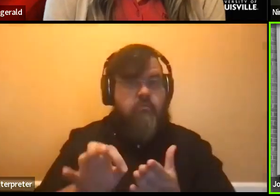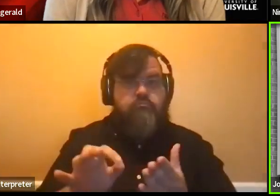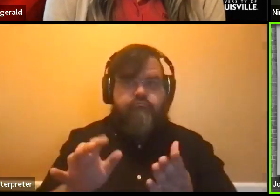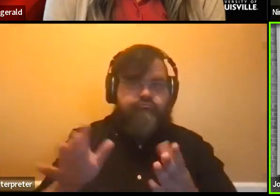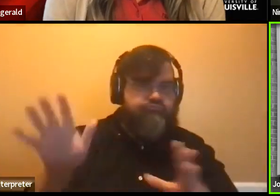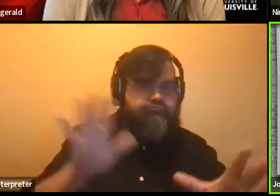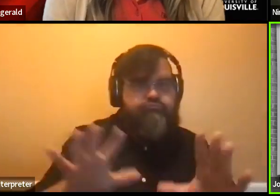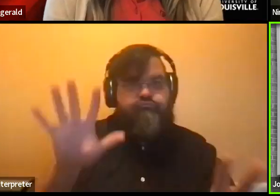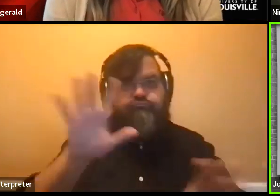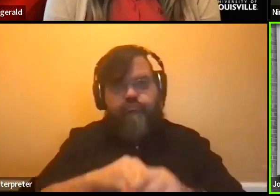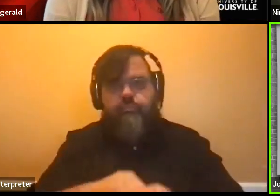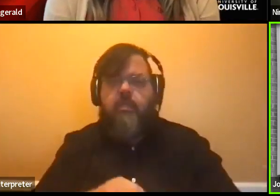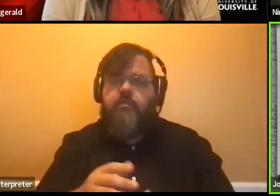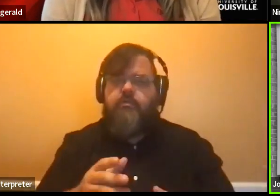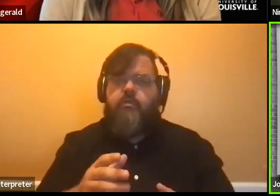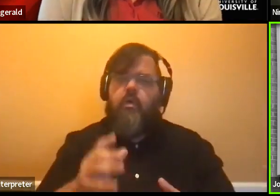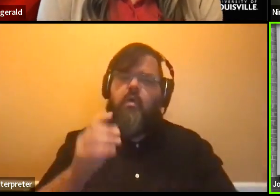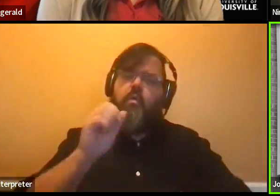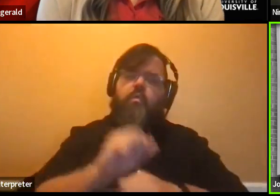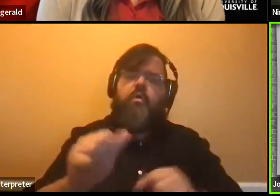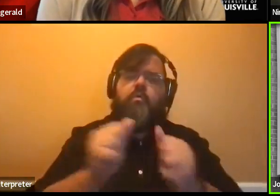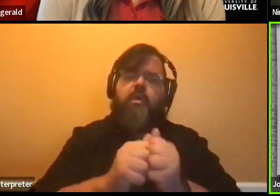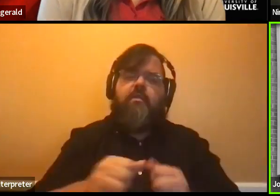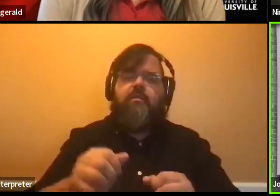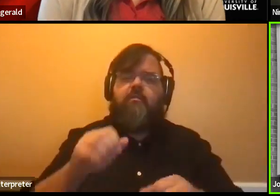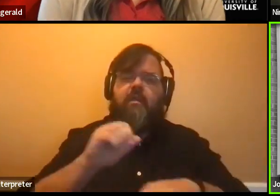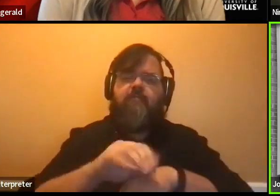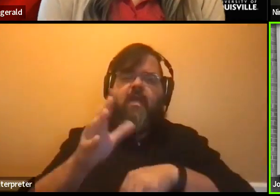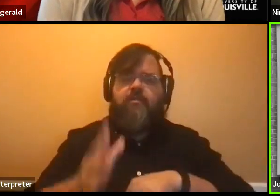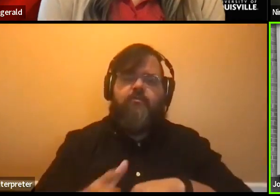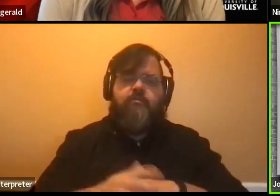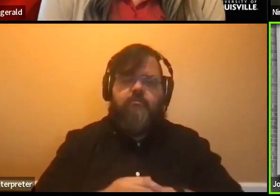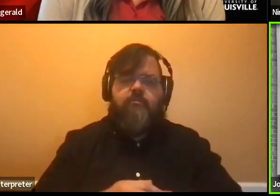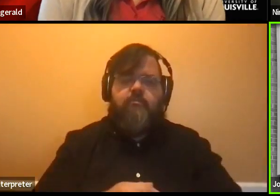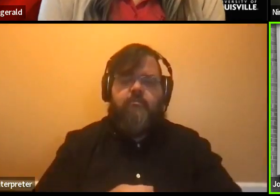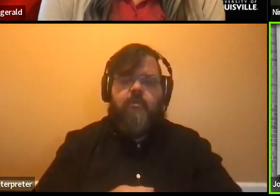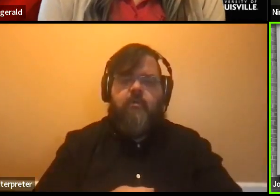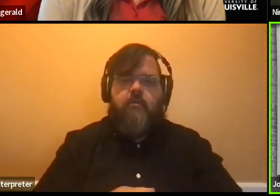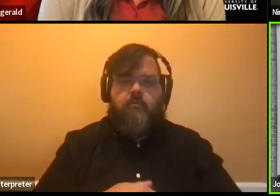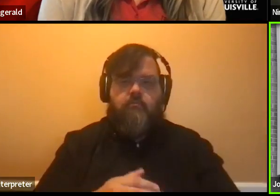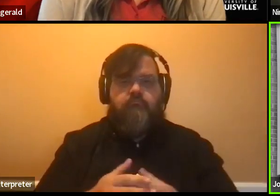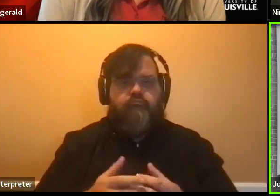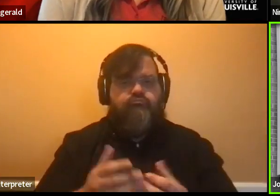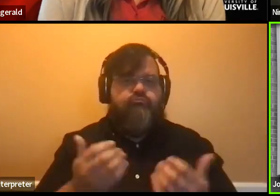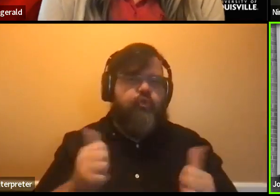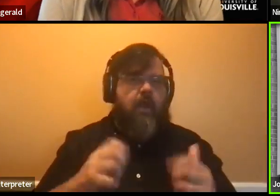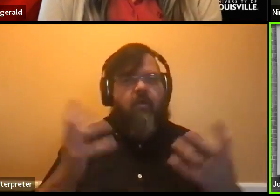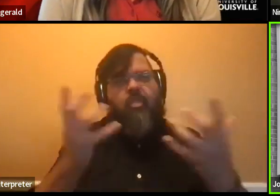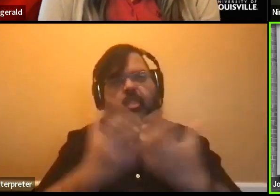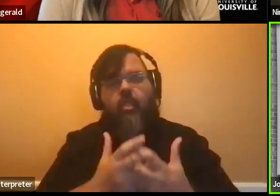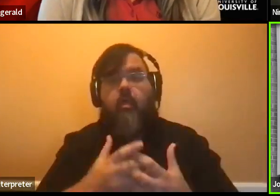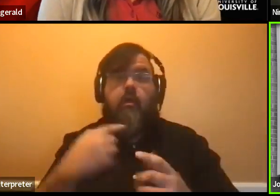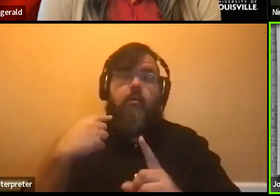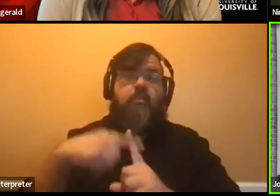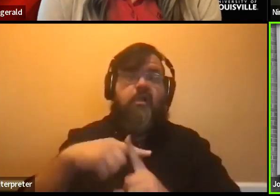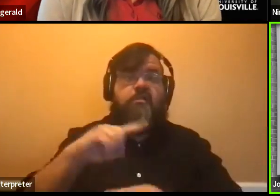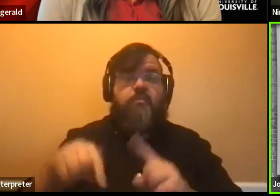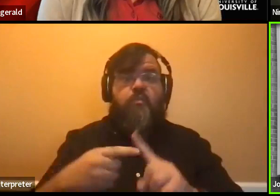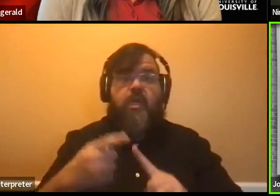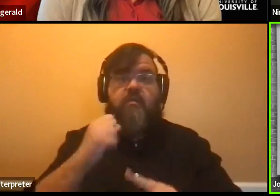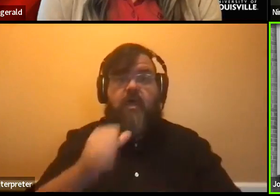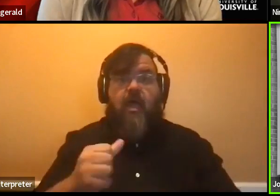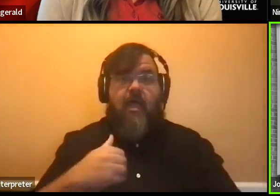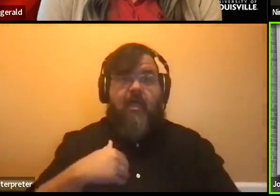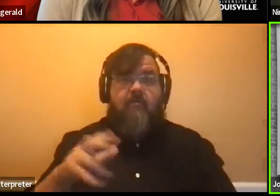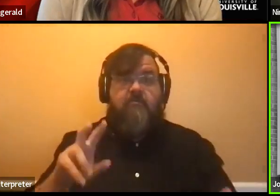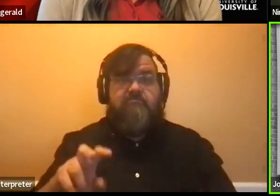determine the best path for you. And two of them travel every year when we're not in a pandemic. So this coming spring, we